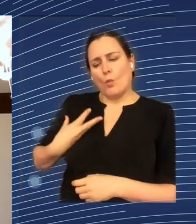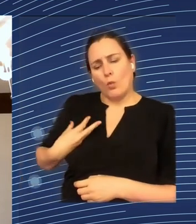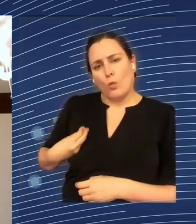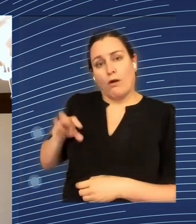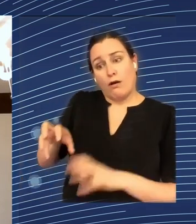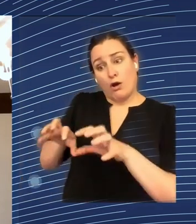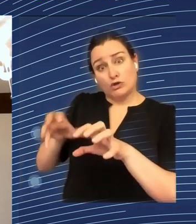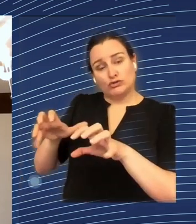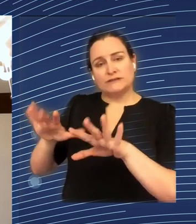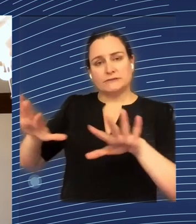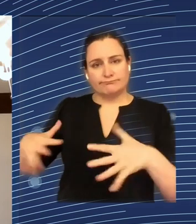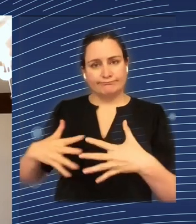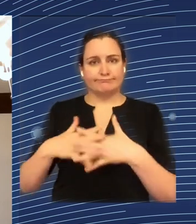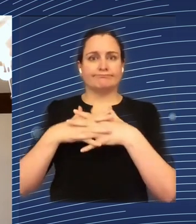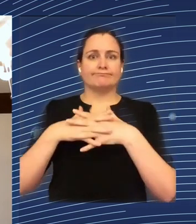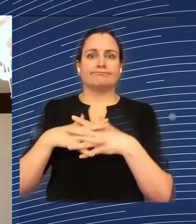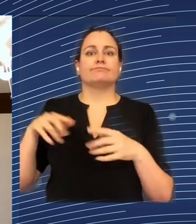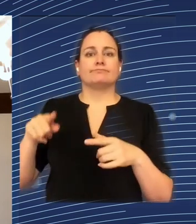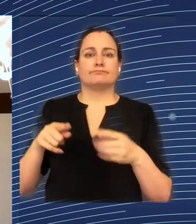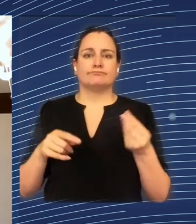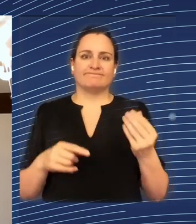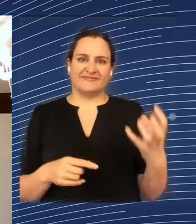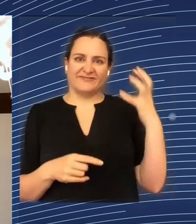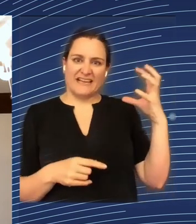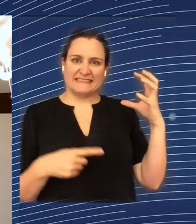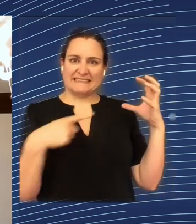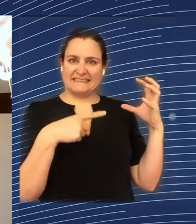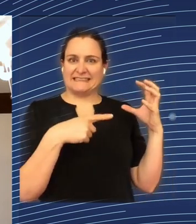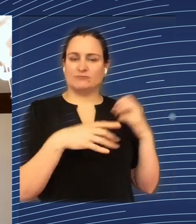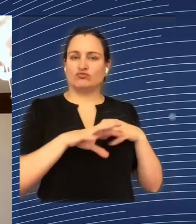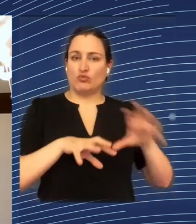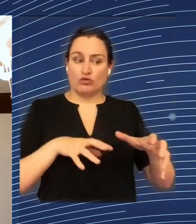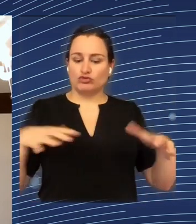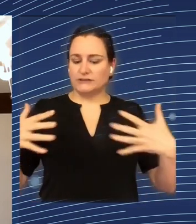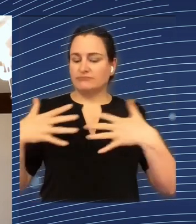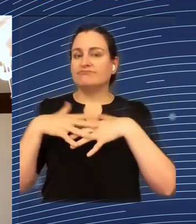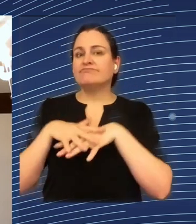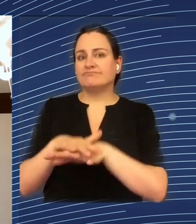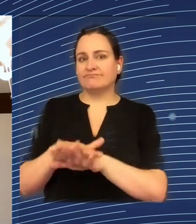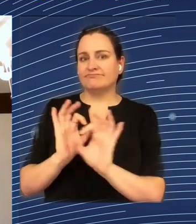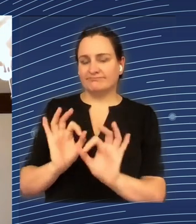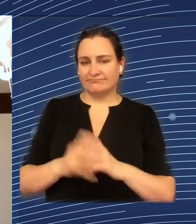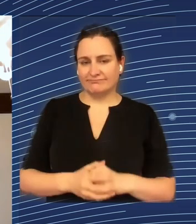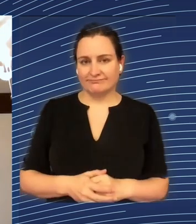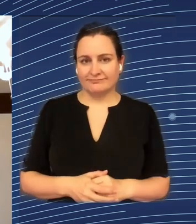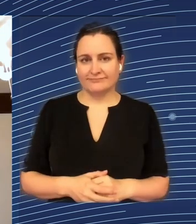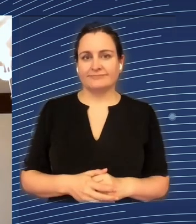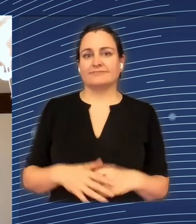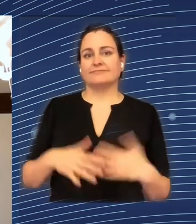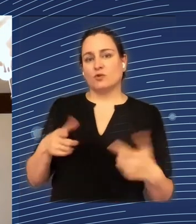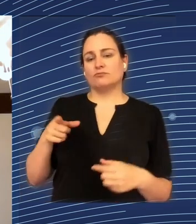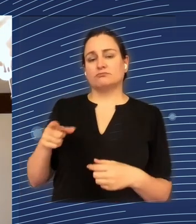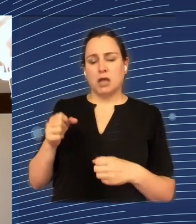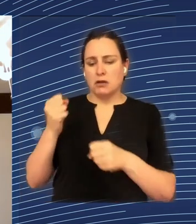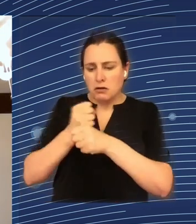which we see in Eastern and Central Europe. Against that is the structural change from an industrial economy to a service economy, which